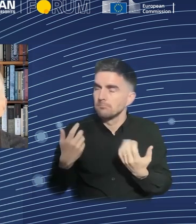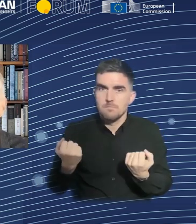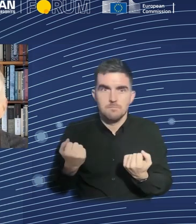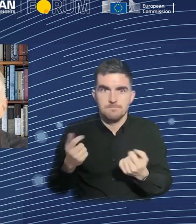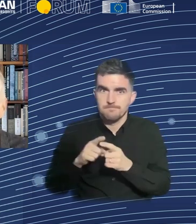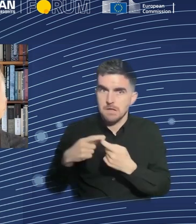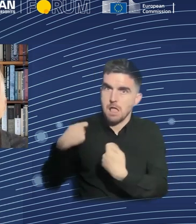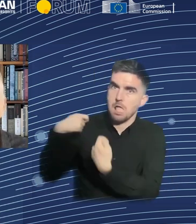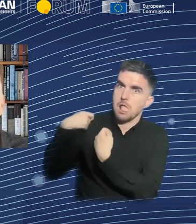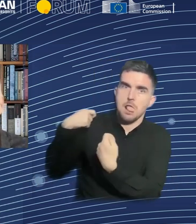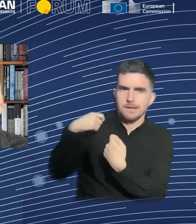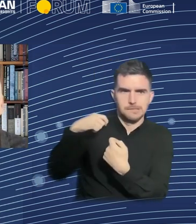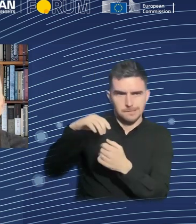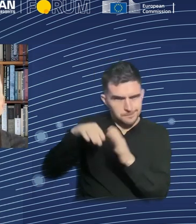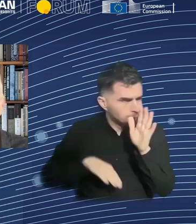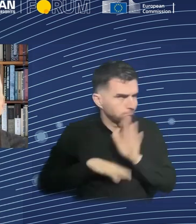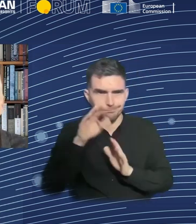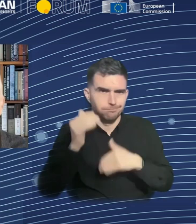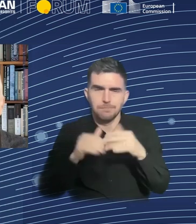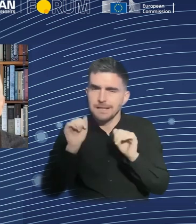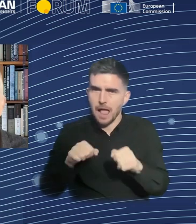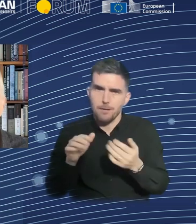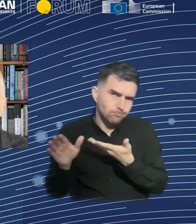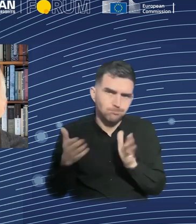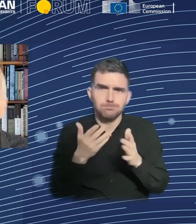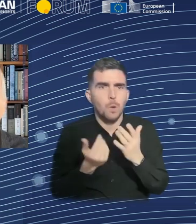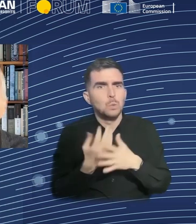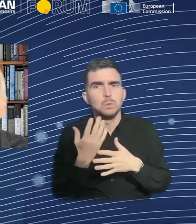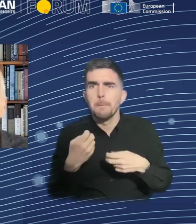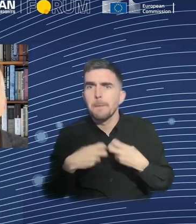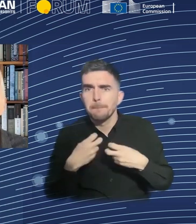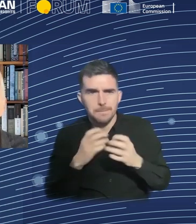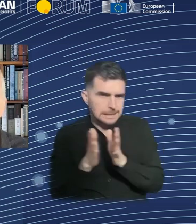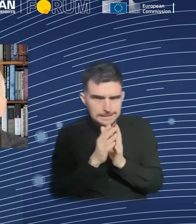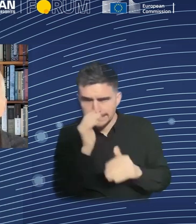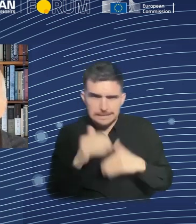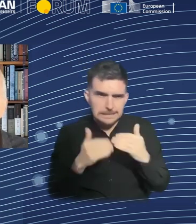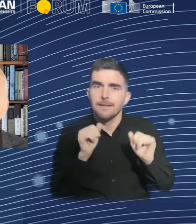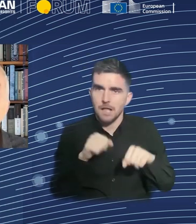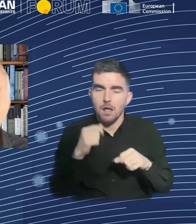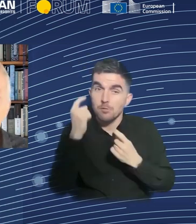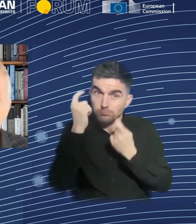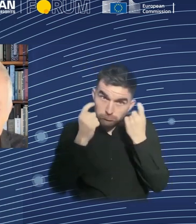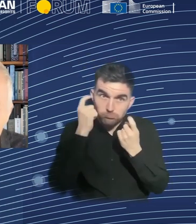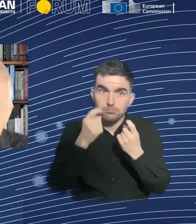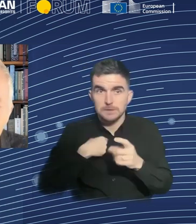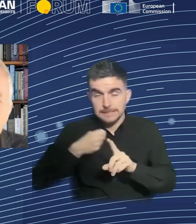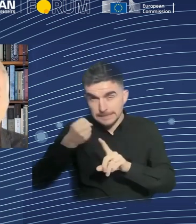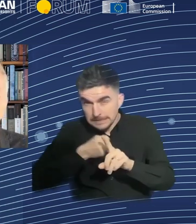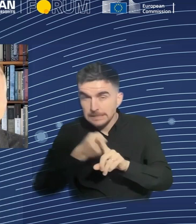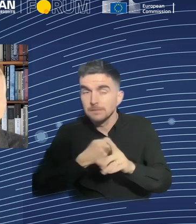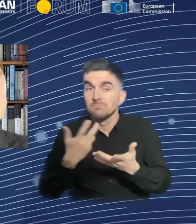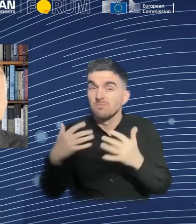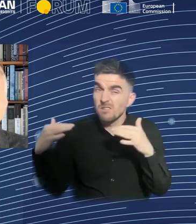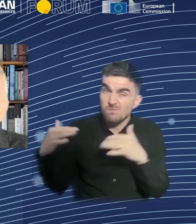You think about, again, obviously we fought an enormous war, and then we had to rebuild after that war. But the choices